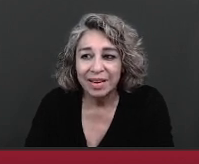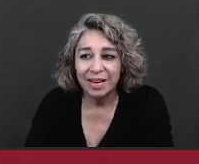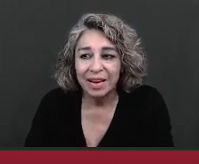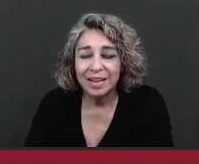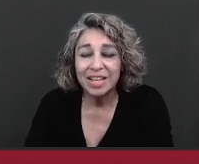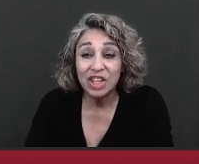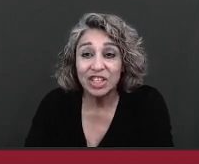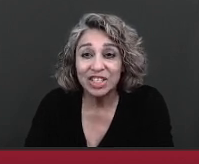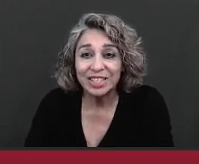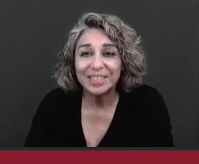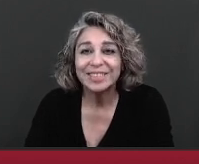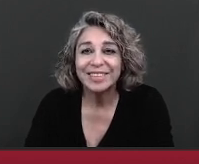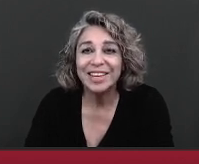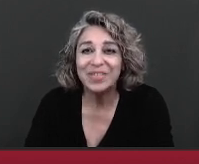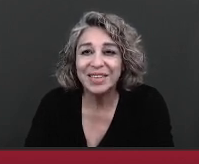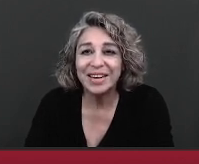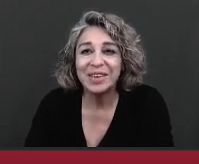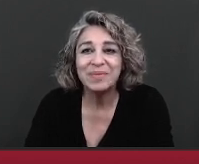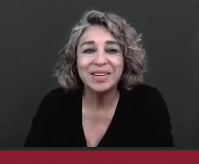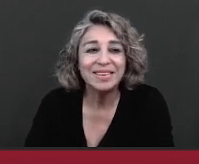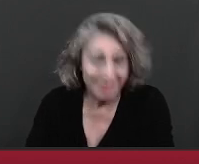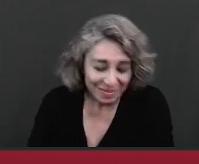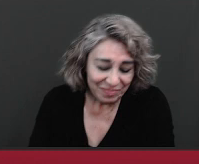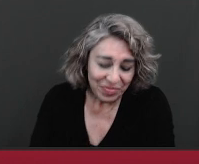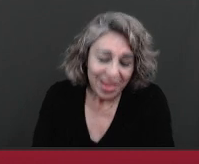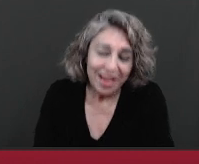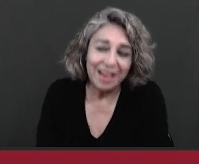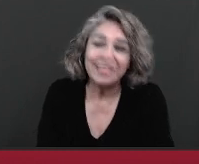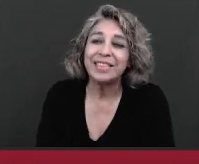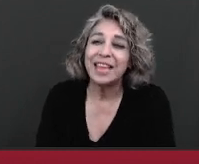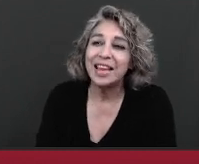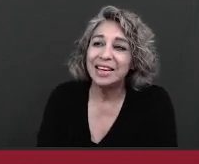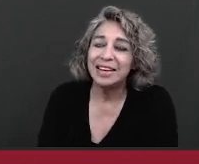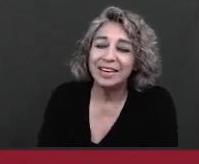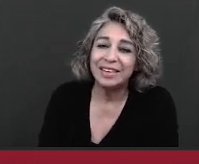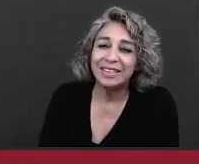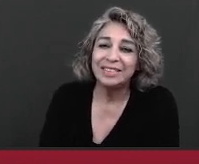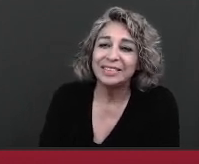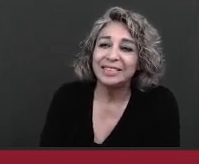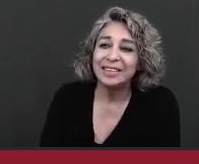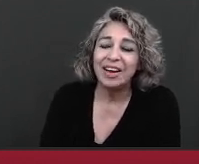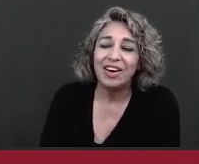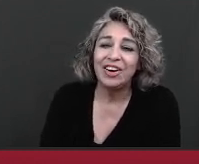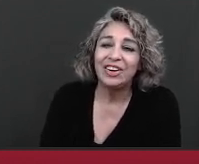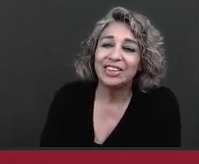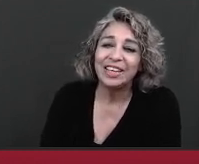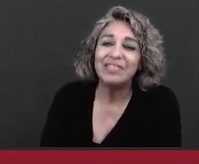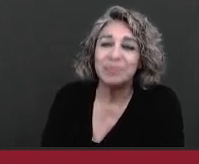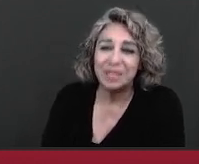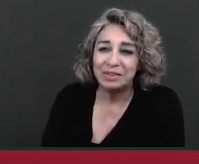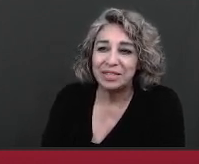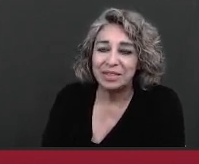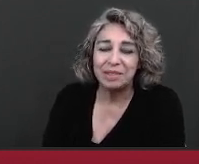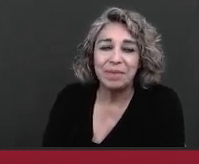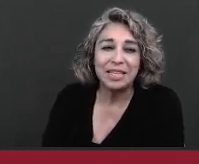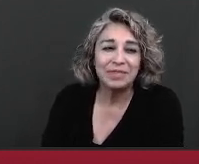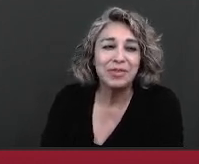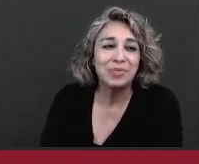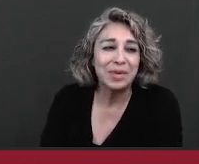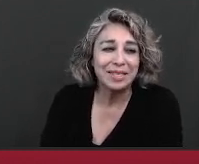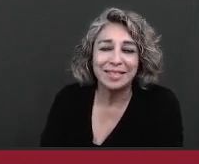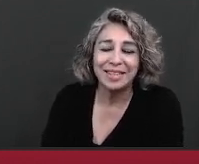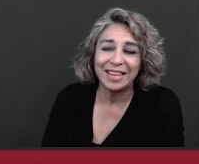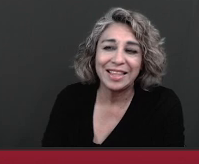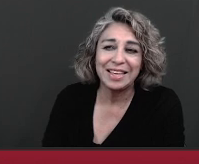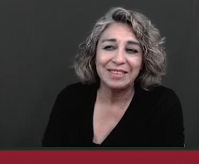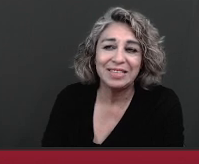dollars in retirement uh that they had uh uh given themselves the past few